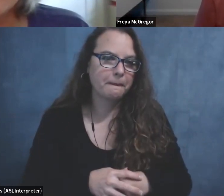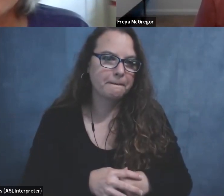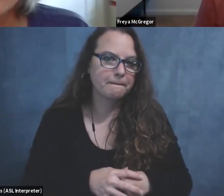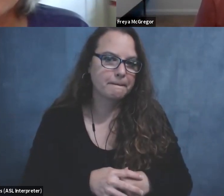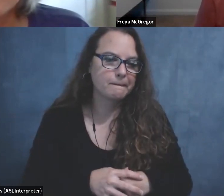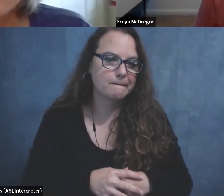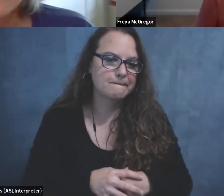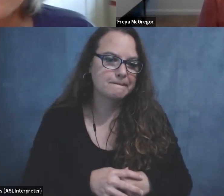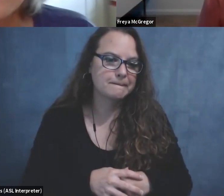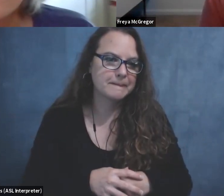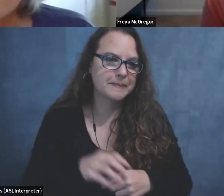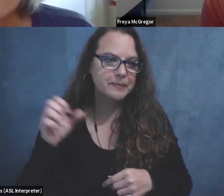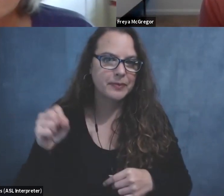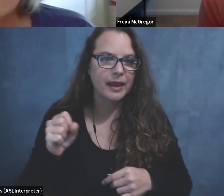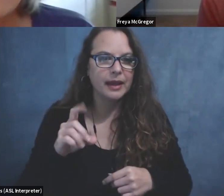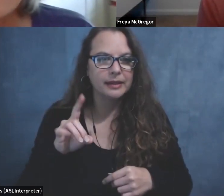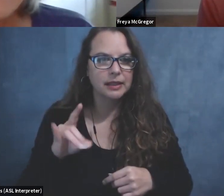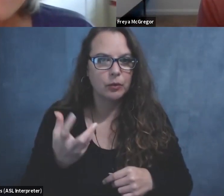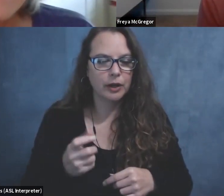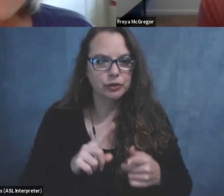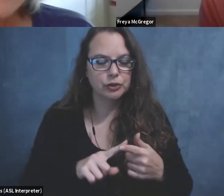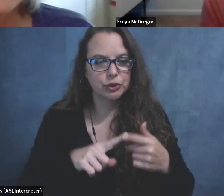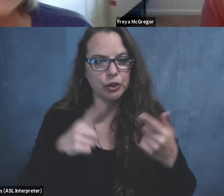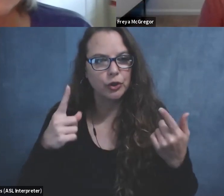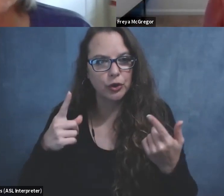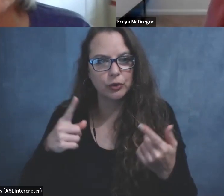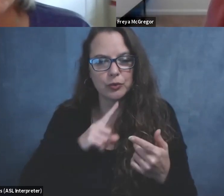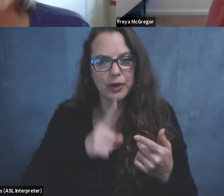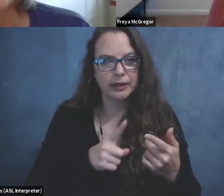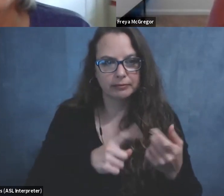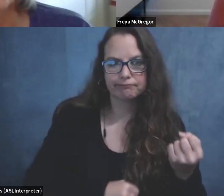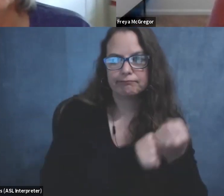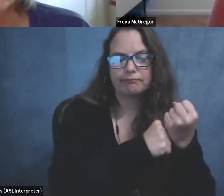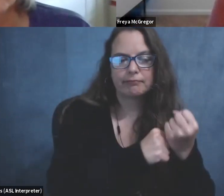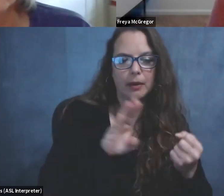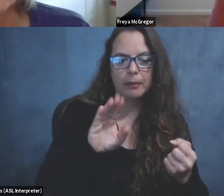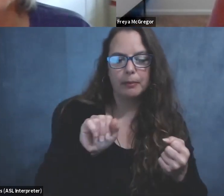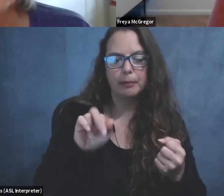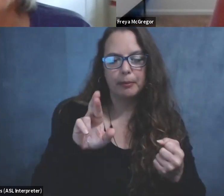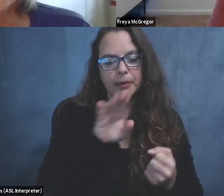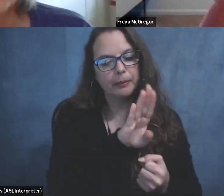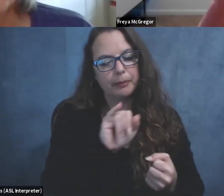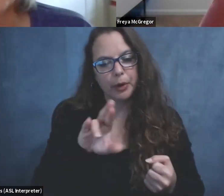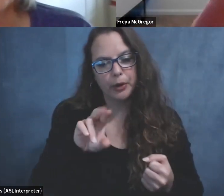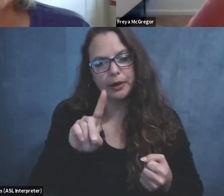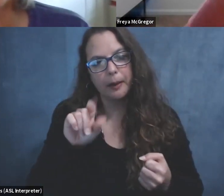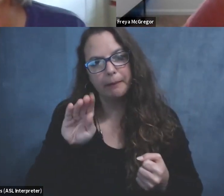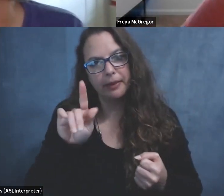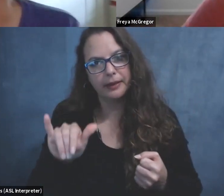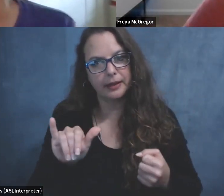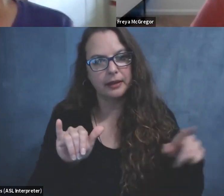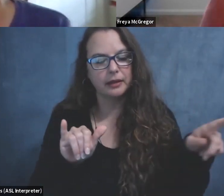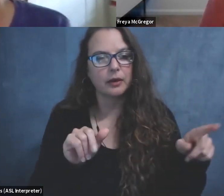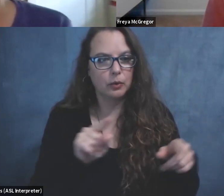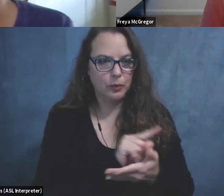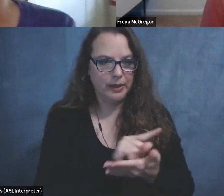and then, um, I did want to give a plug again to bird ability week. So yeah, that webpage, um, that I just put up will be where we'll announce, um,